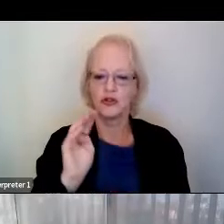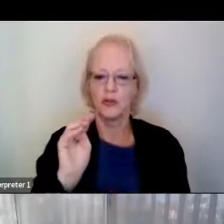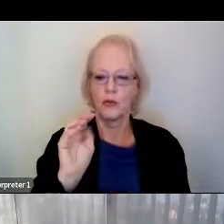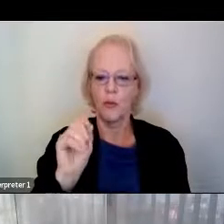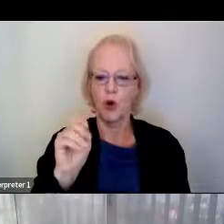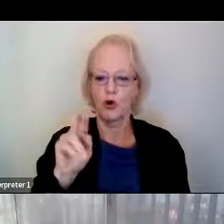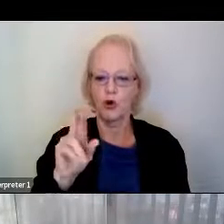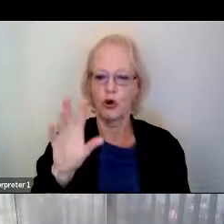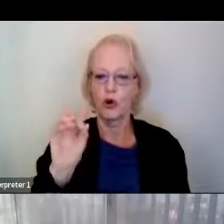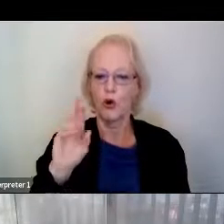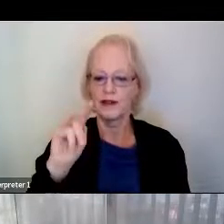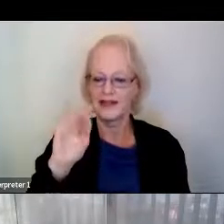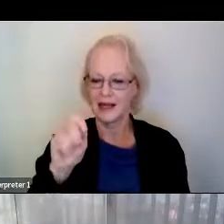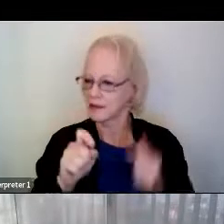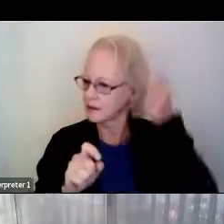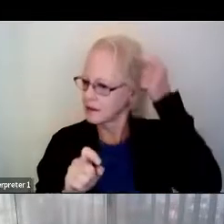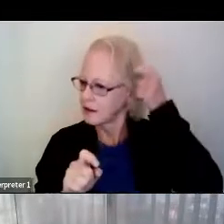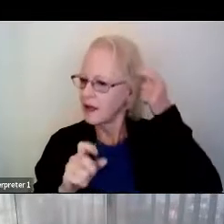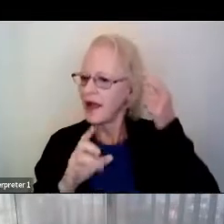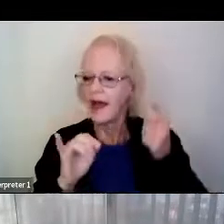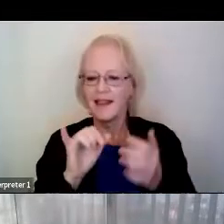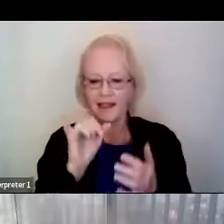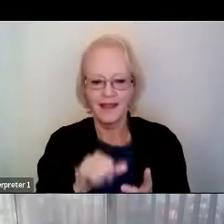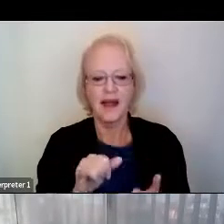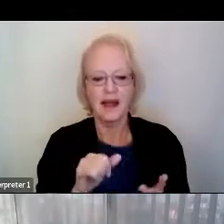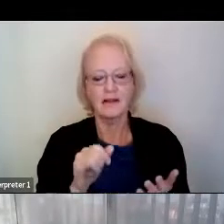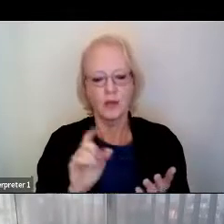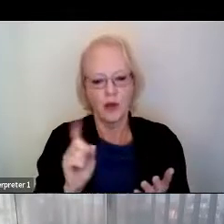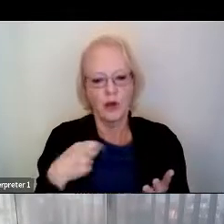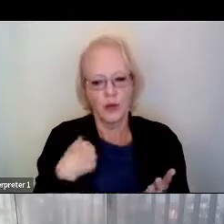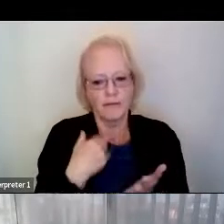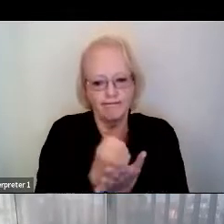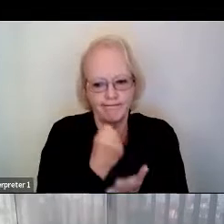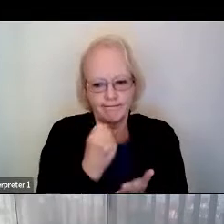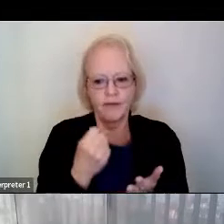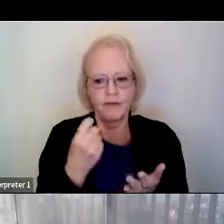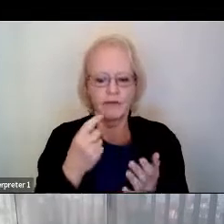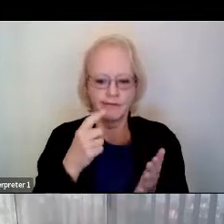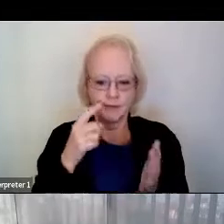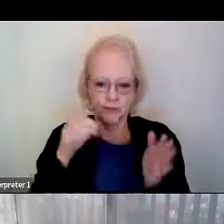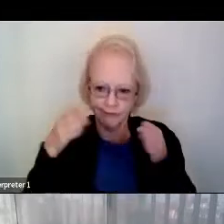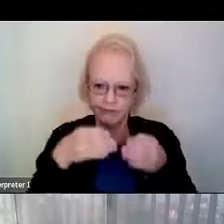these signals that we're really leveraging for our research.